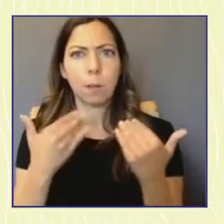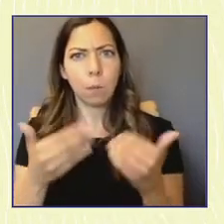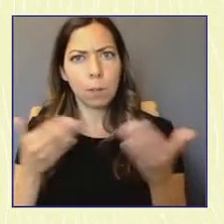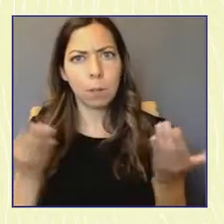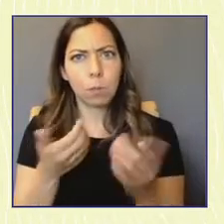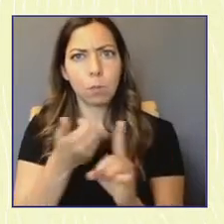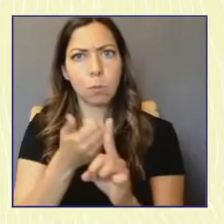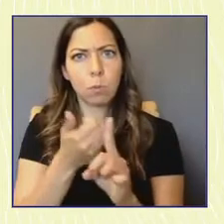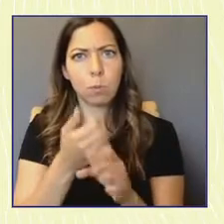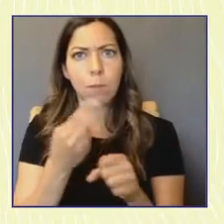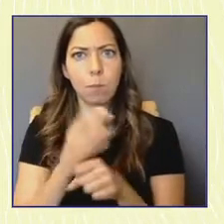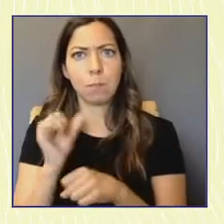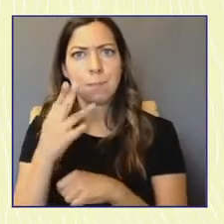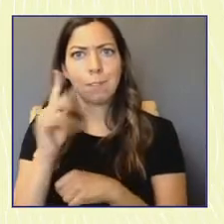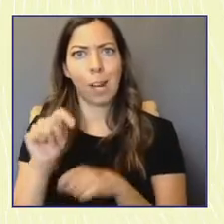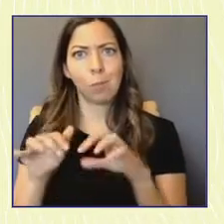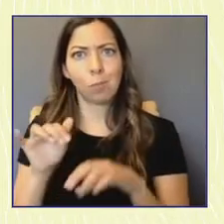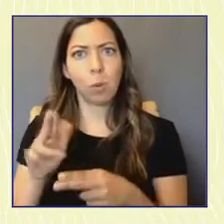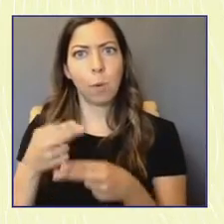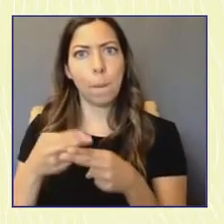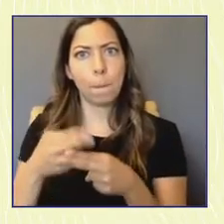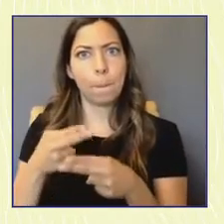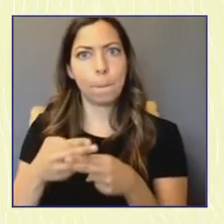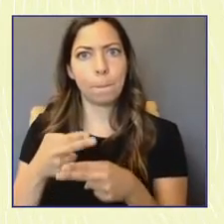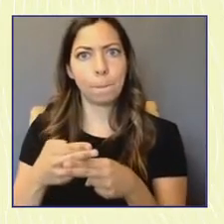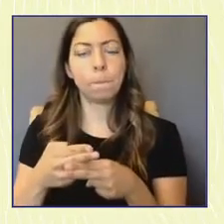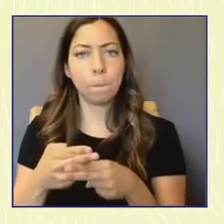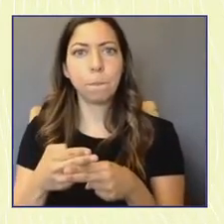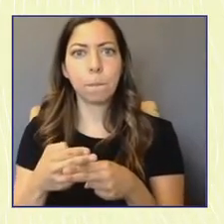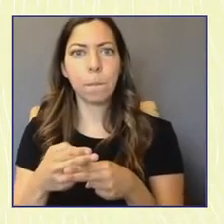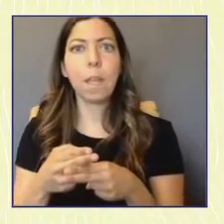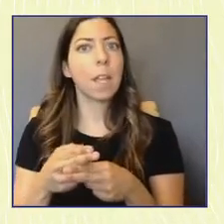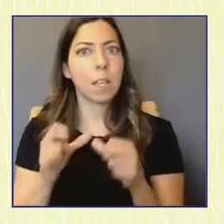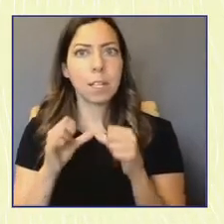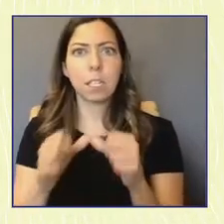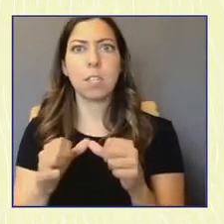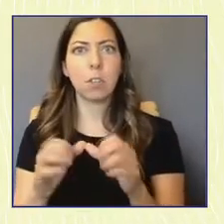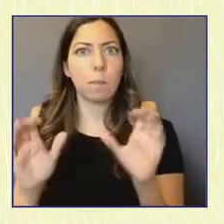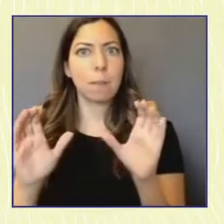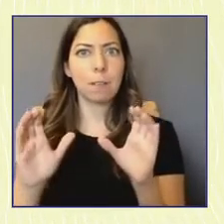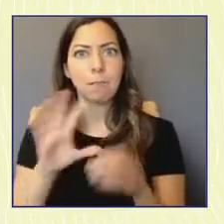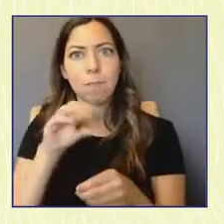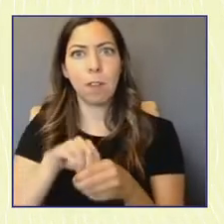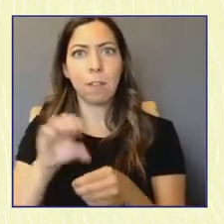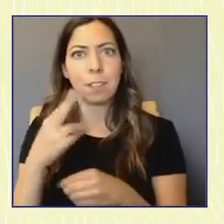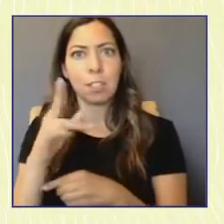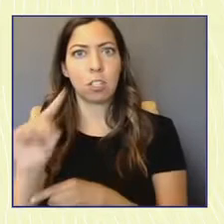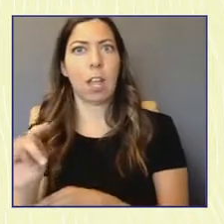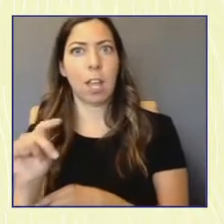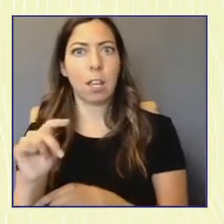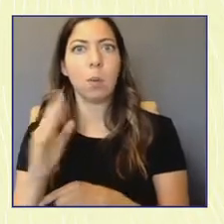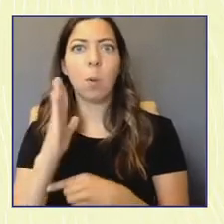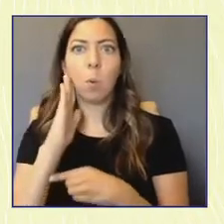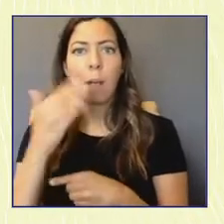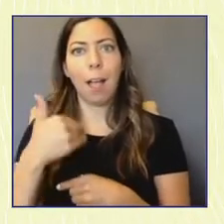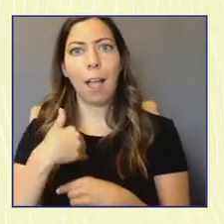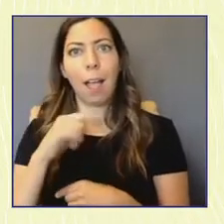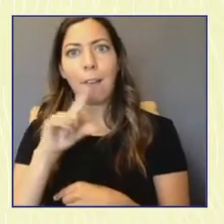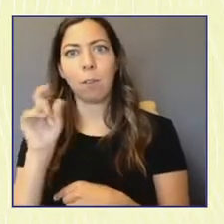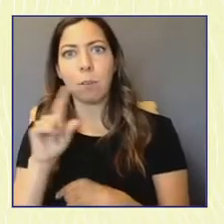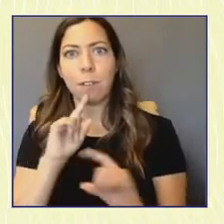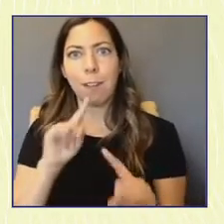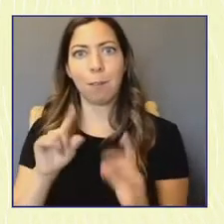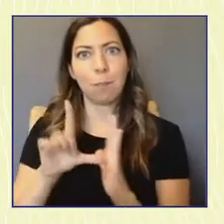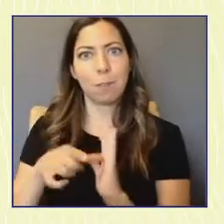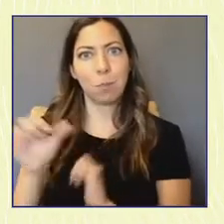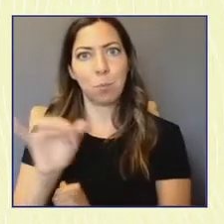the chat. If you have not already, stay active there. We're going to have opportunities for Q&A later. So check out some of the polls as